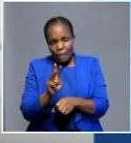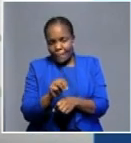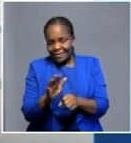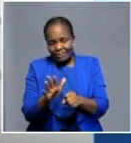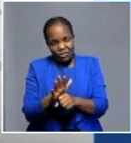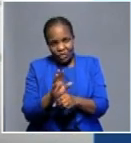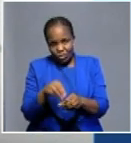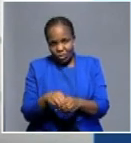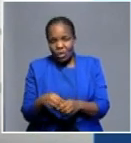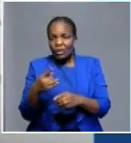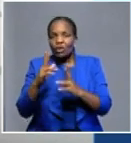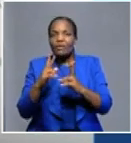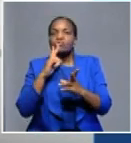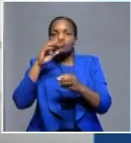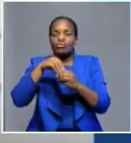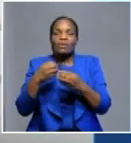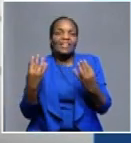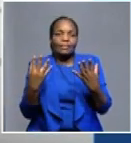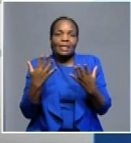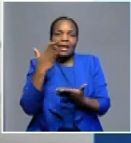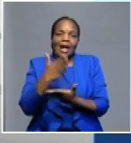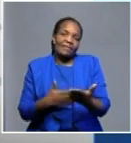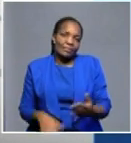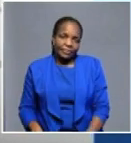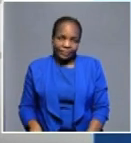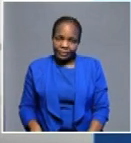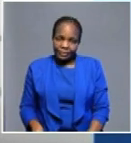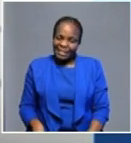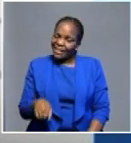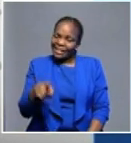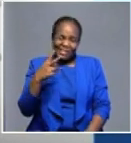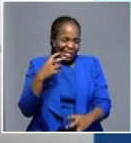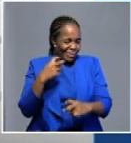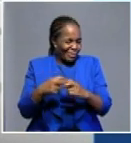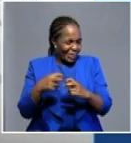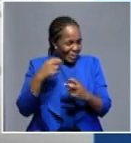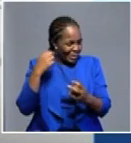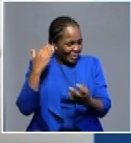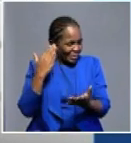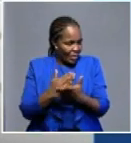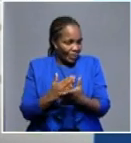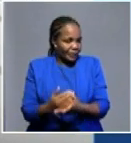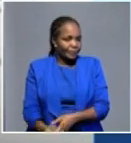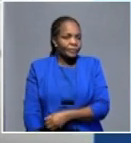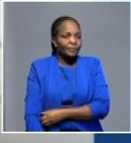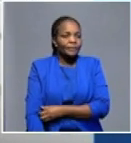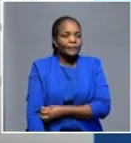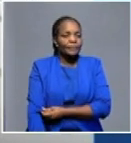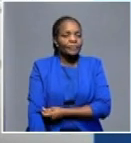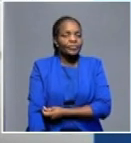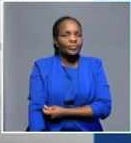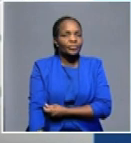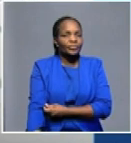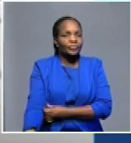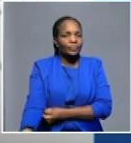carried half of the passengers, which has been a stone in the flesh of the bus operators. Now, Esju, what is the way